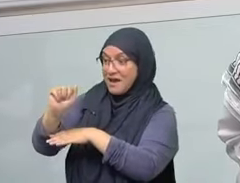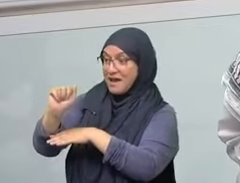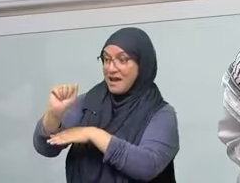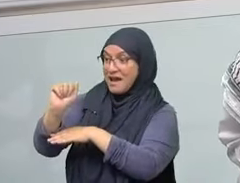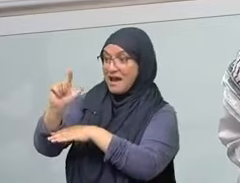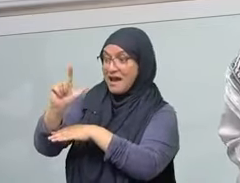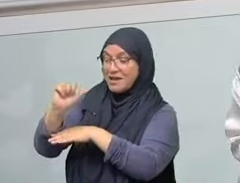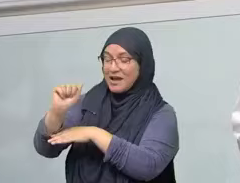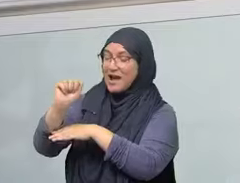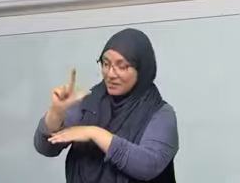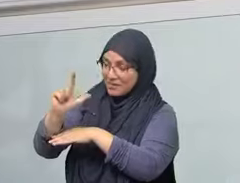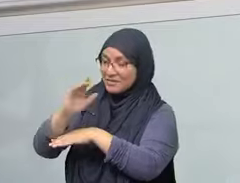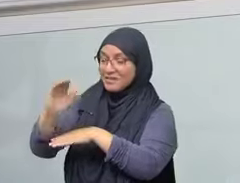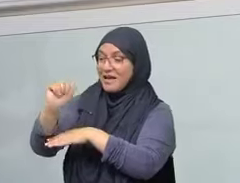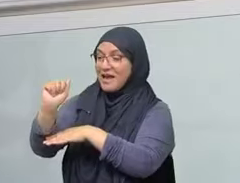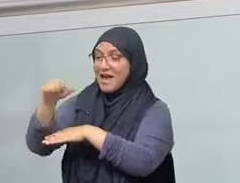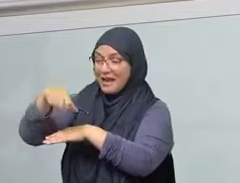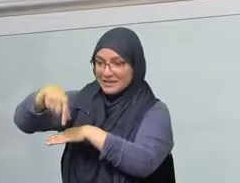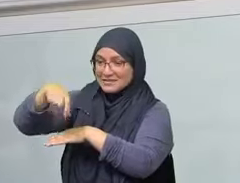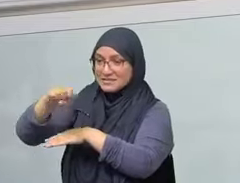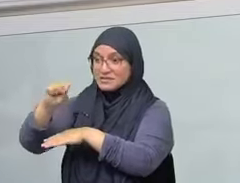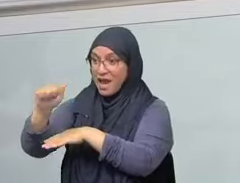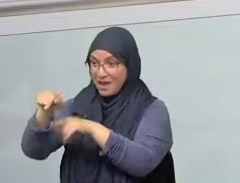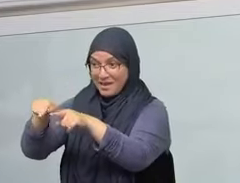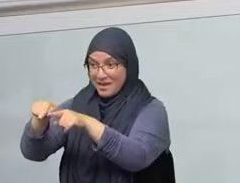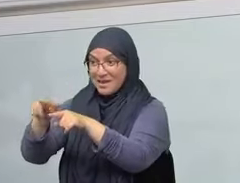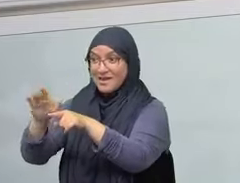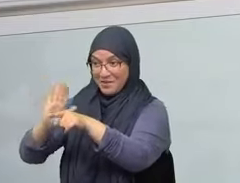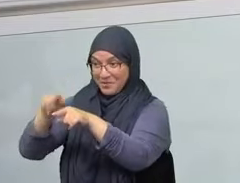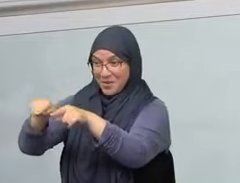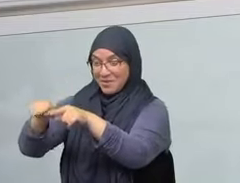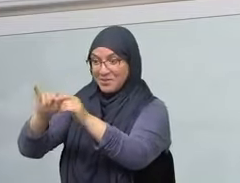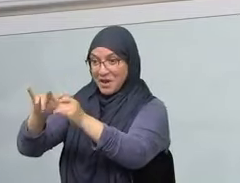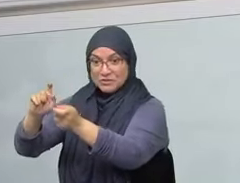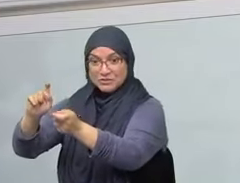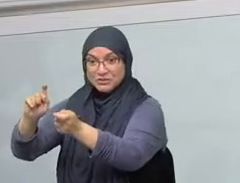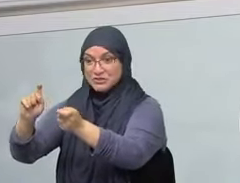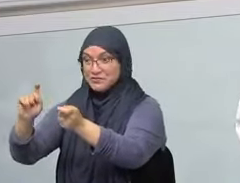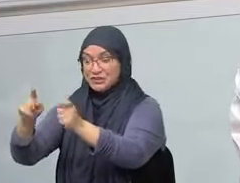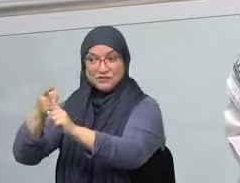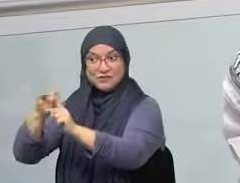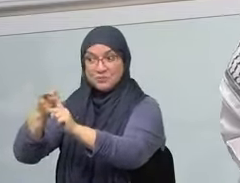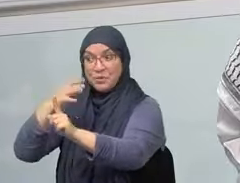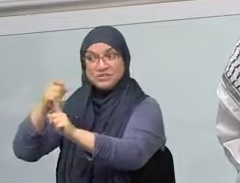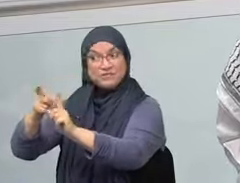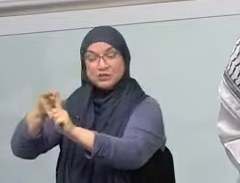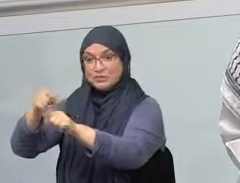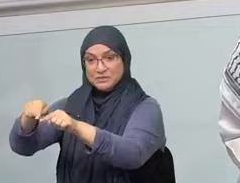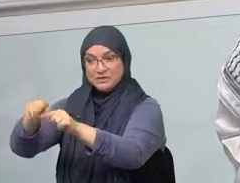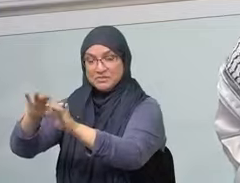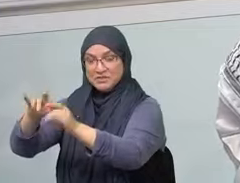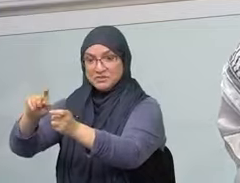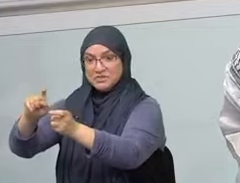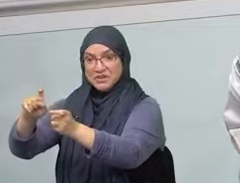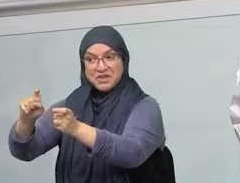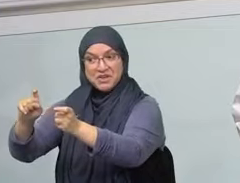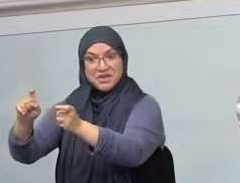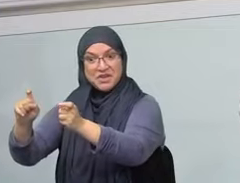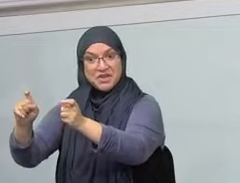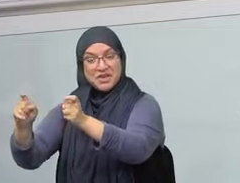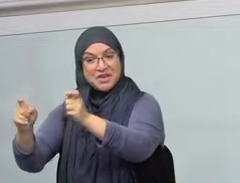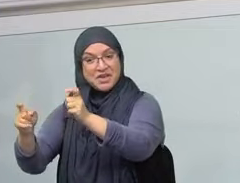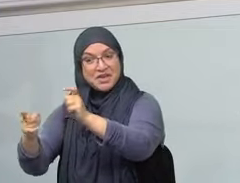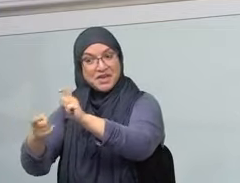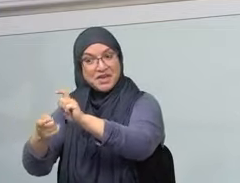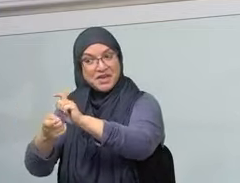Qiblas except for me. He could have honored himself by saying no one lives amongst those that prayed in Mecca and Medina. No one lives